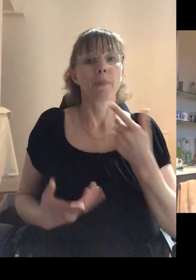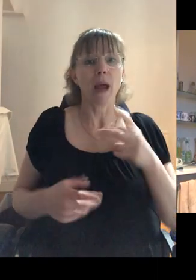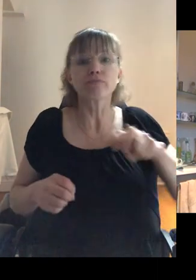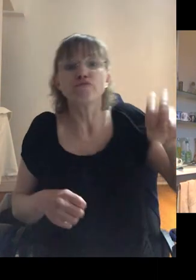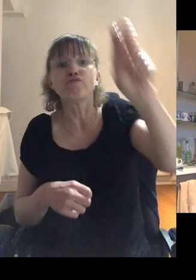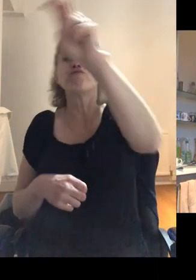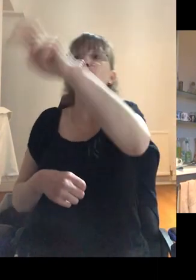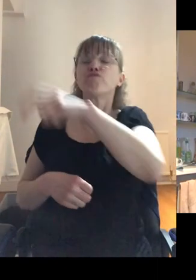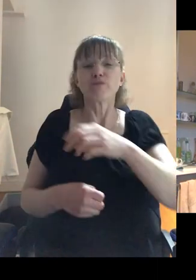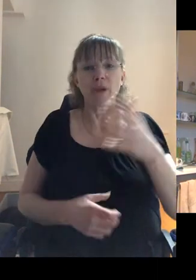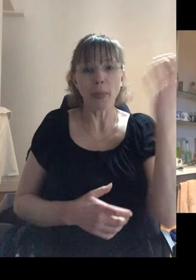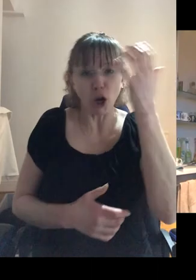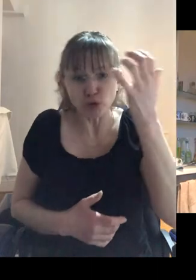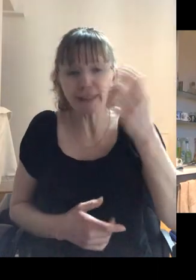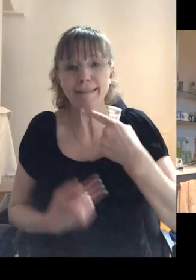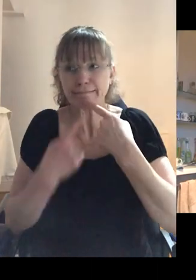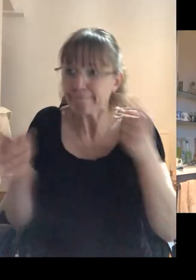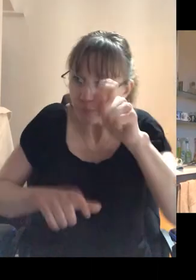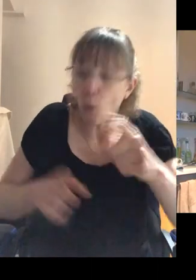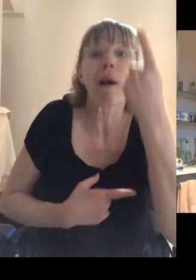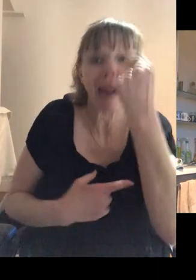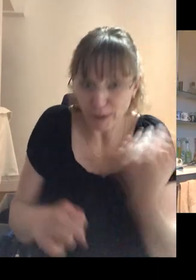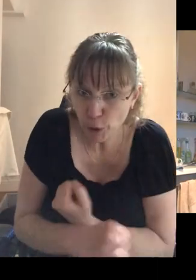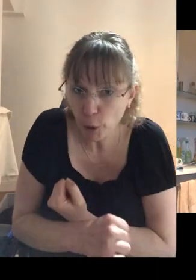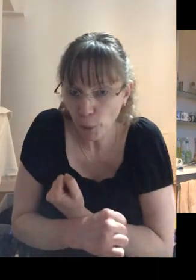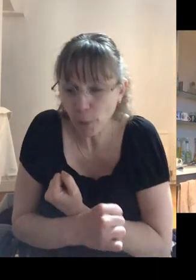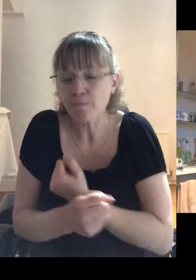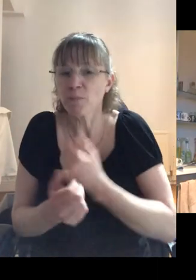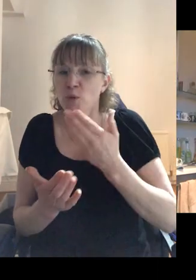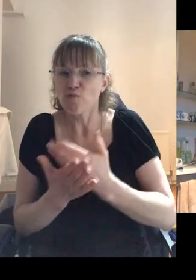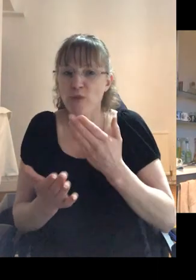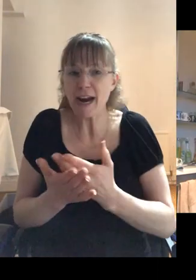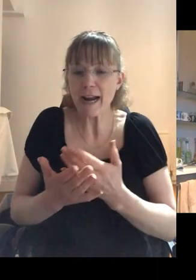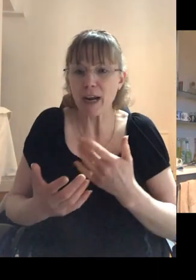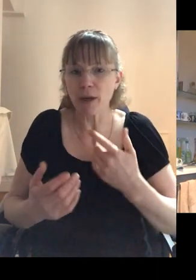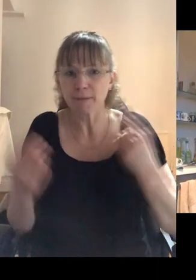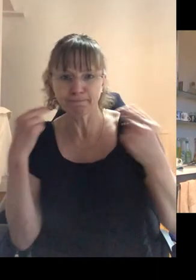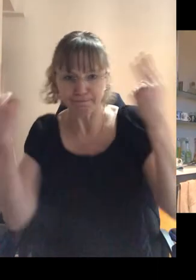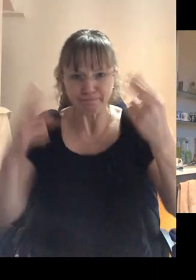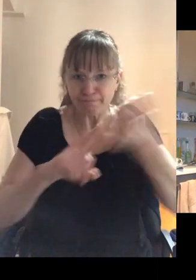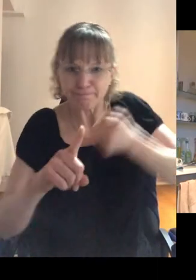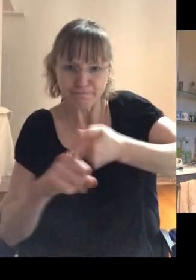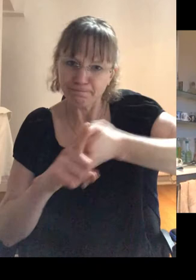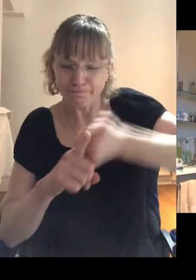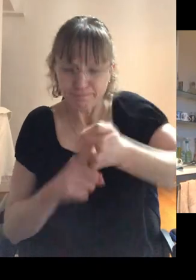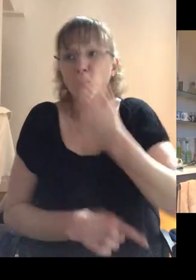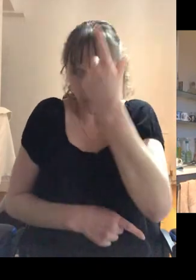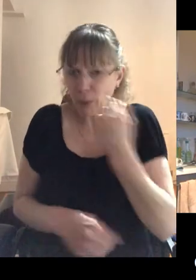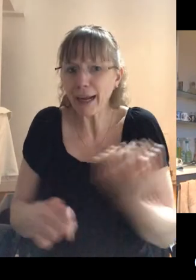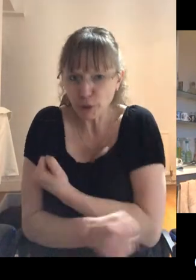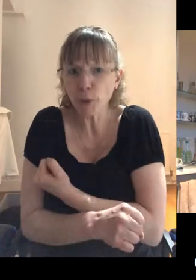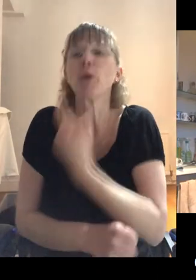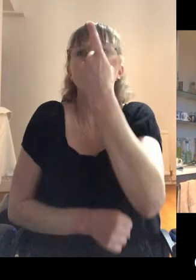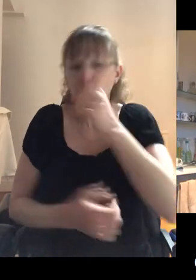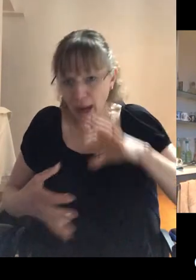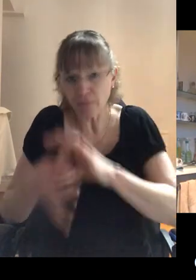around the country and talking to people about what they could do. And so it was a, it was a bit of a kind of a rabble rousing activism thing about you can do this, you can